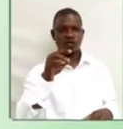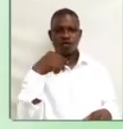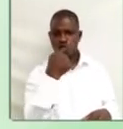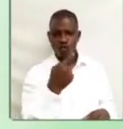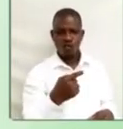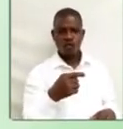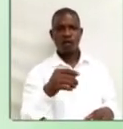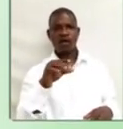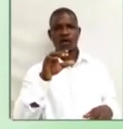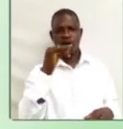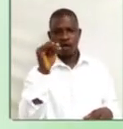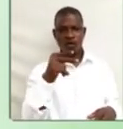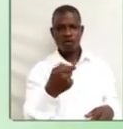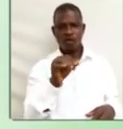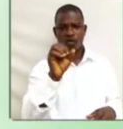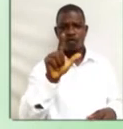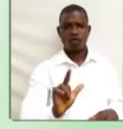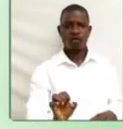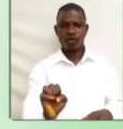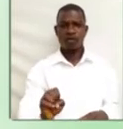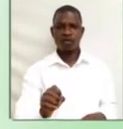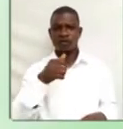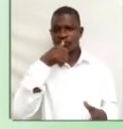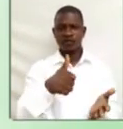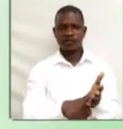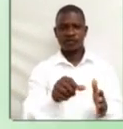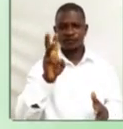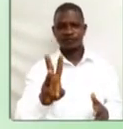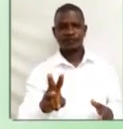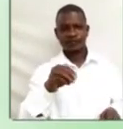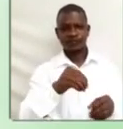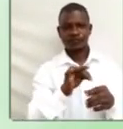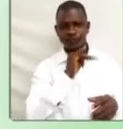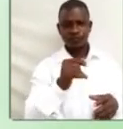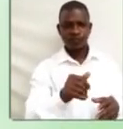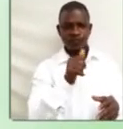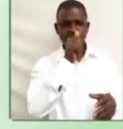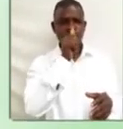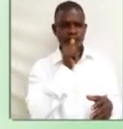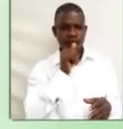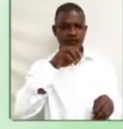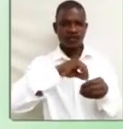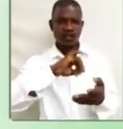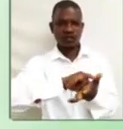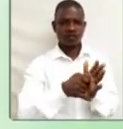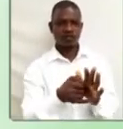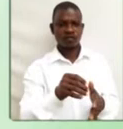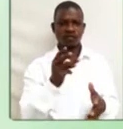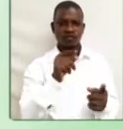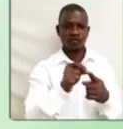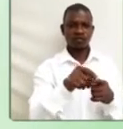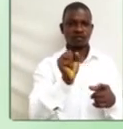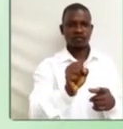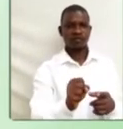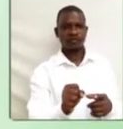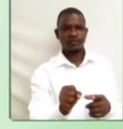holiness. Whole. Whole. Letter W is silent in those words.